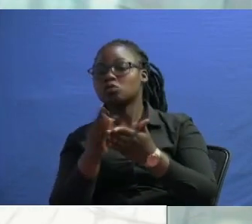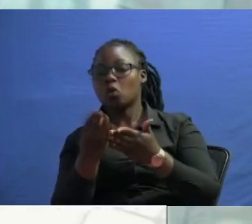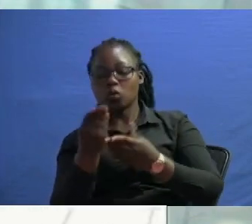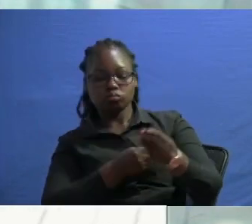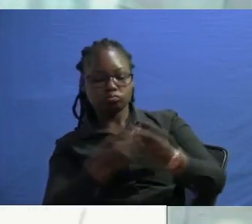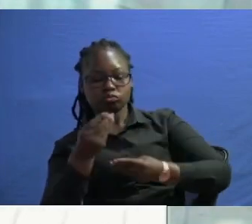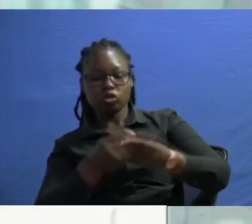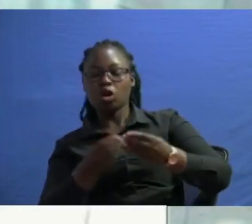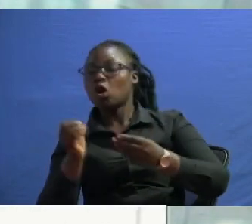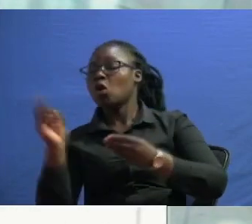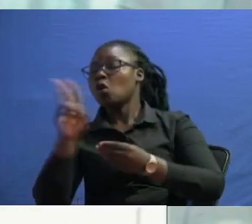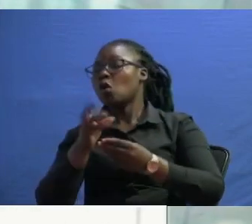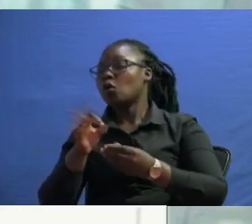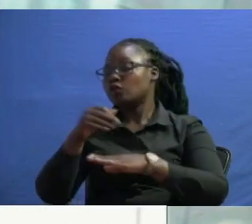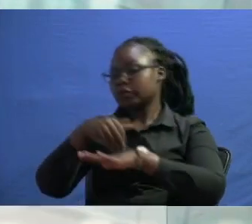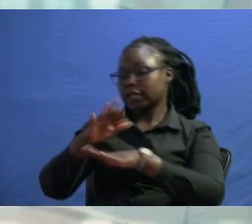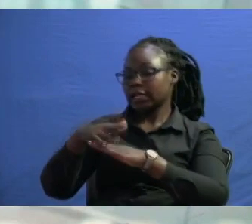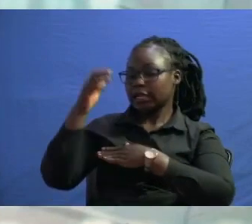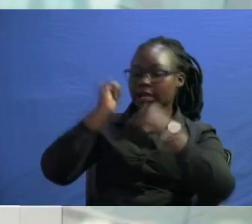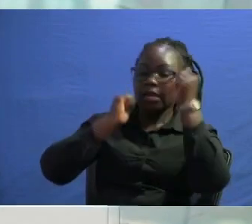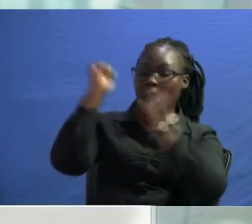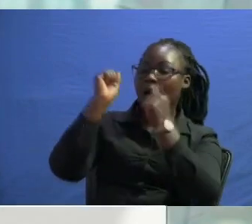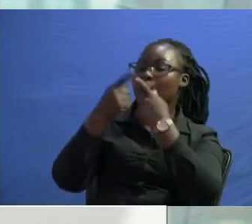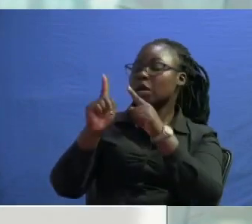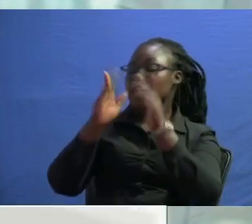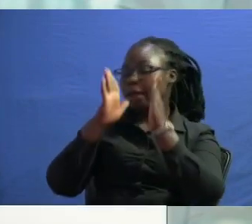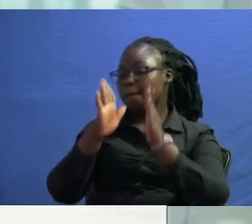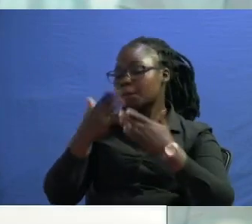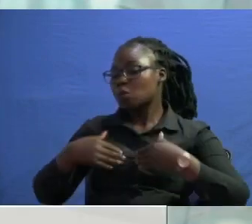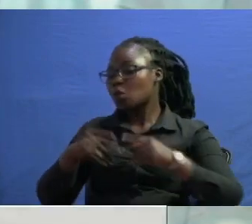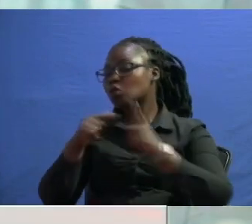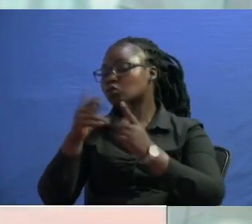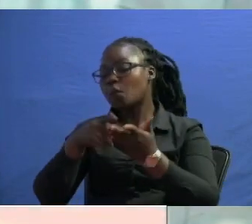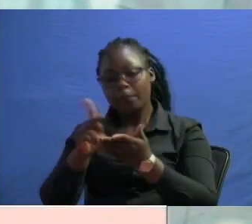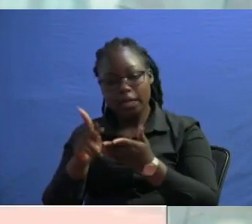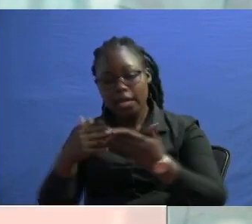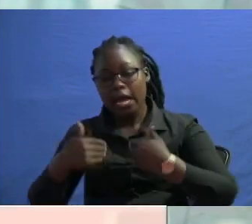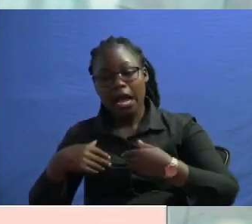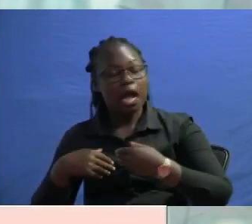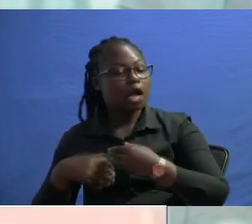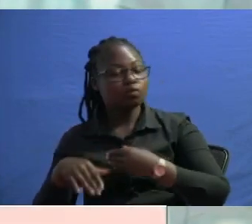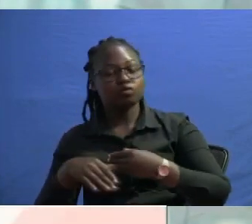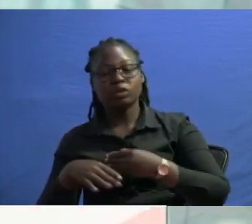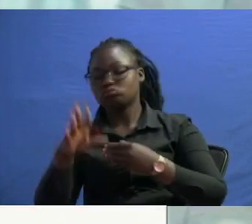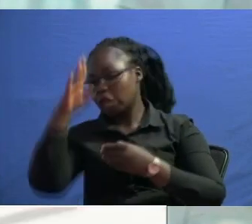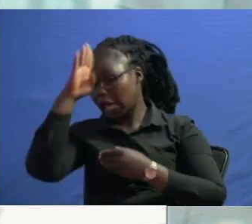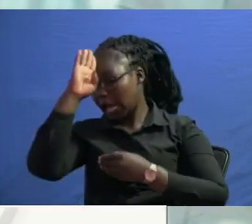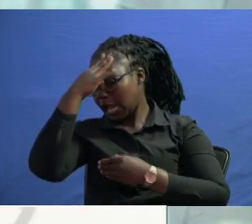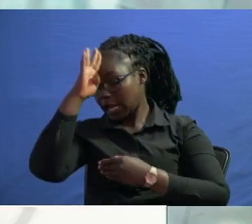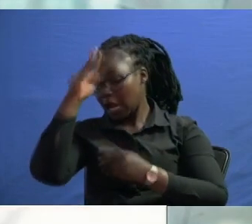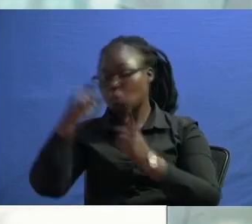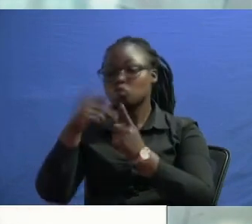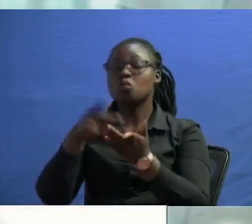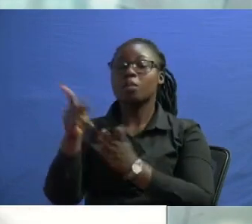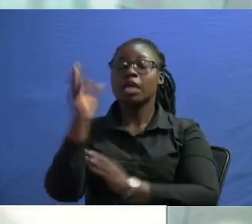of deploying the forces and the persons who are to pay are still having obligations lying upon them to pay